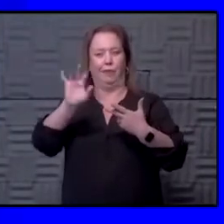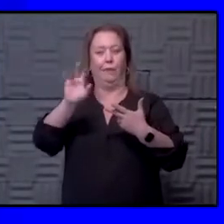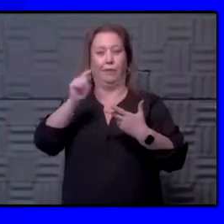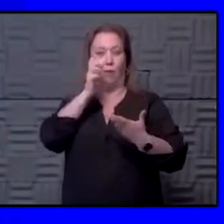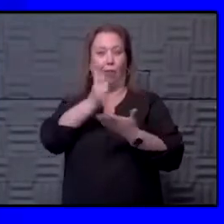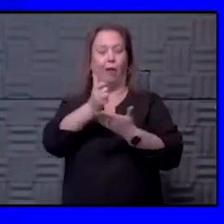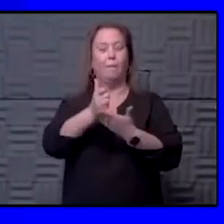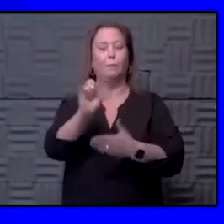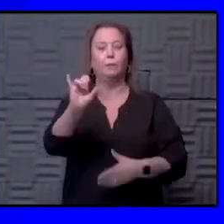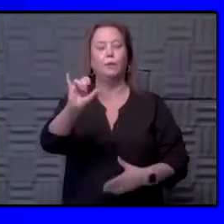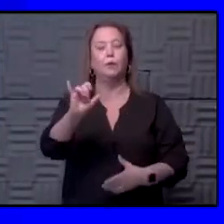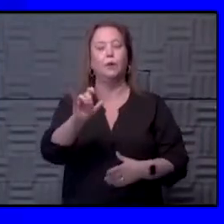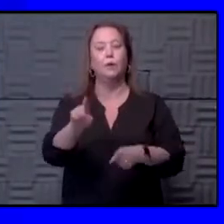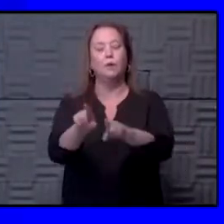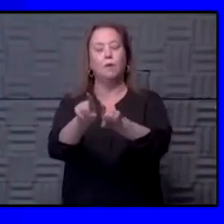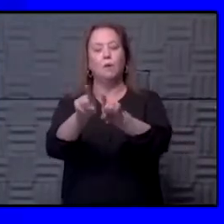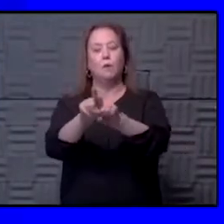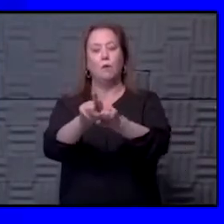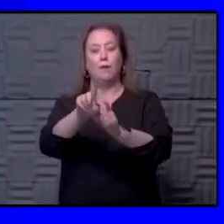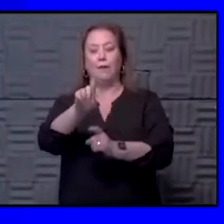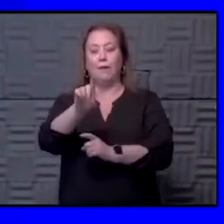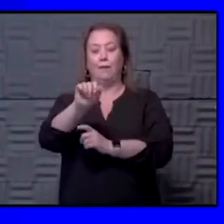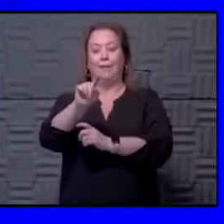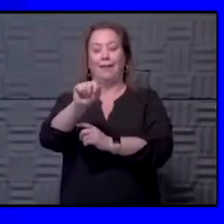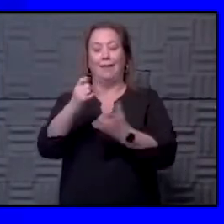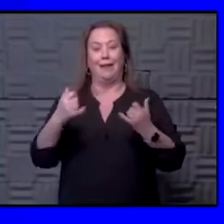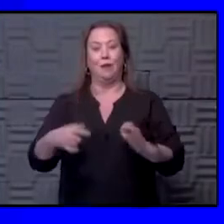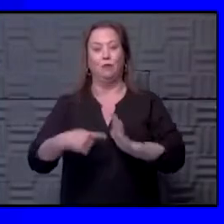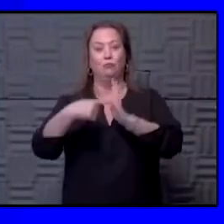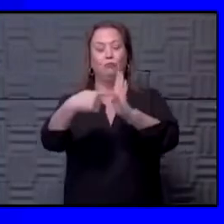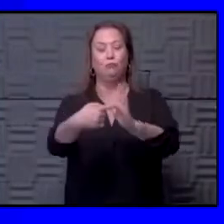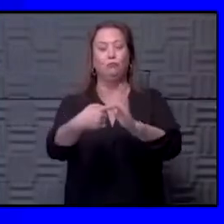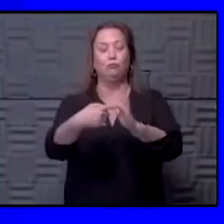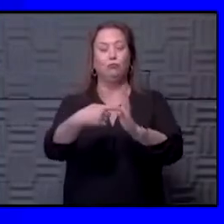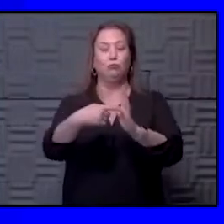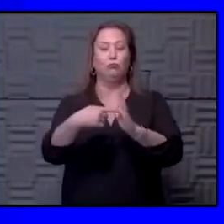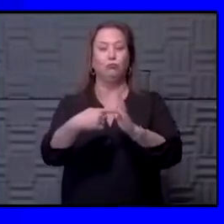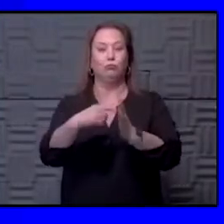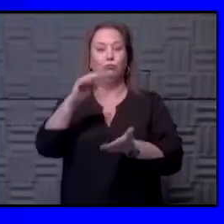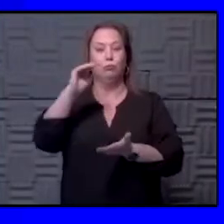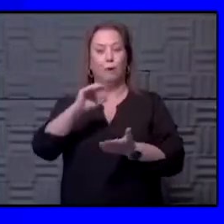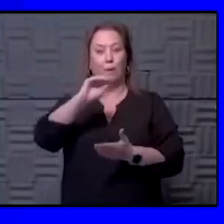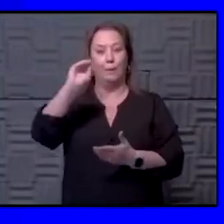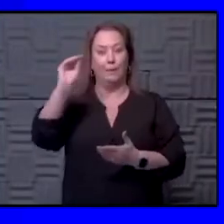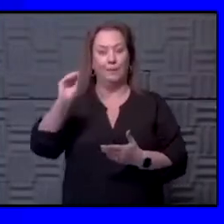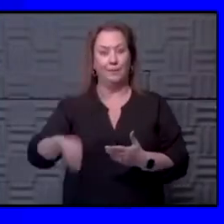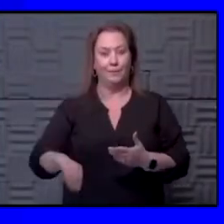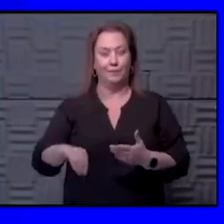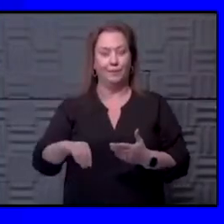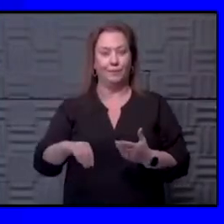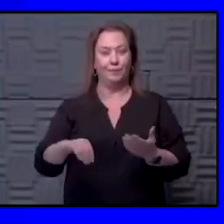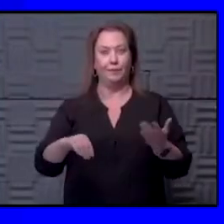help. And it's also in light of the data that shows there is a small percentage of